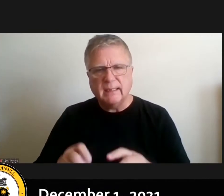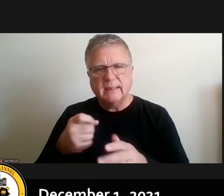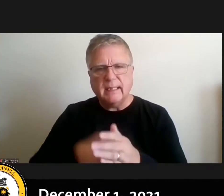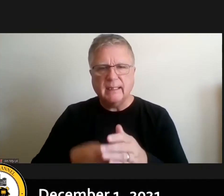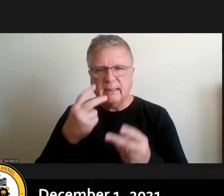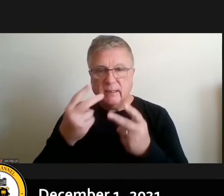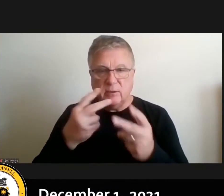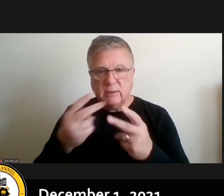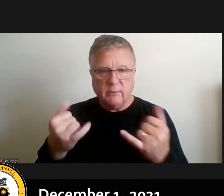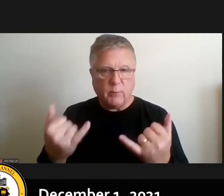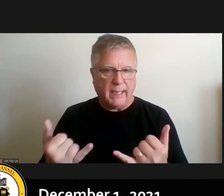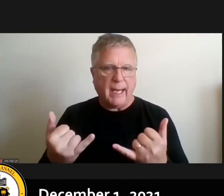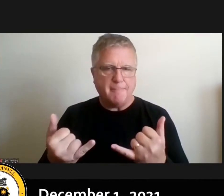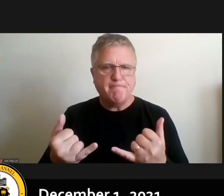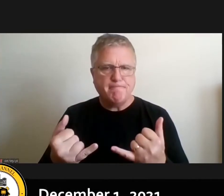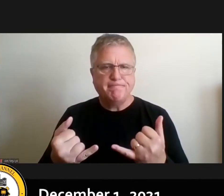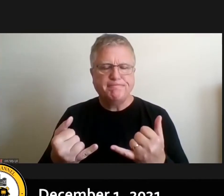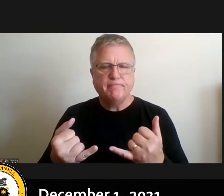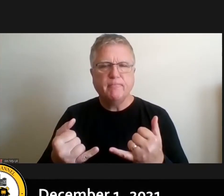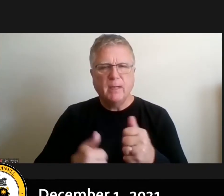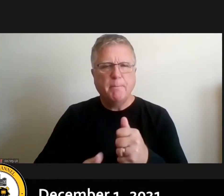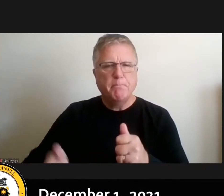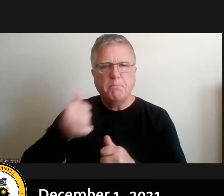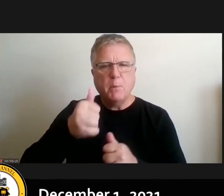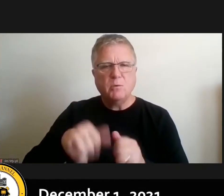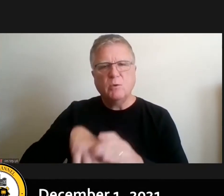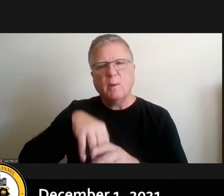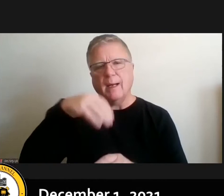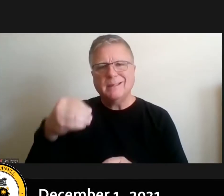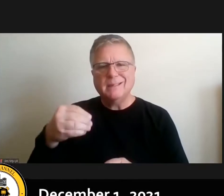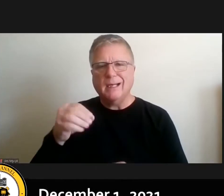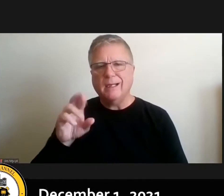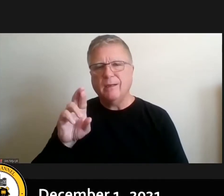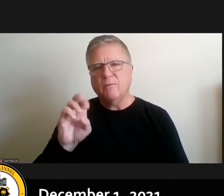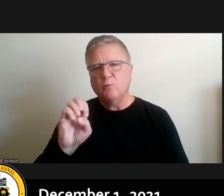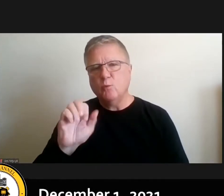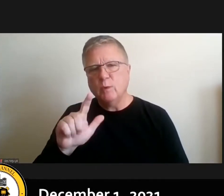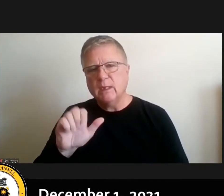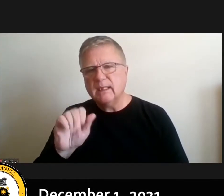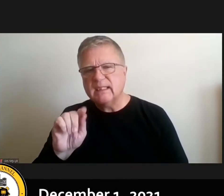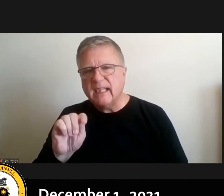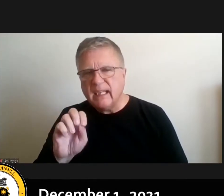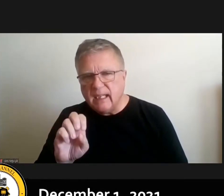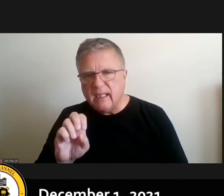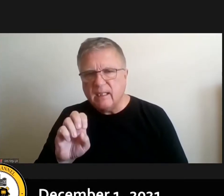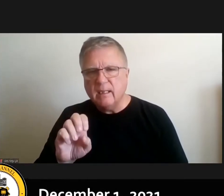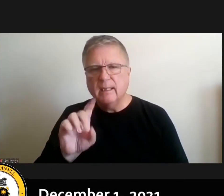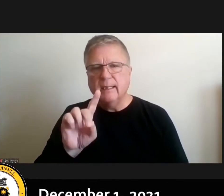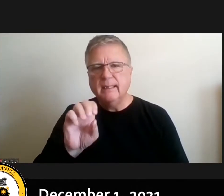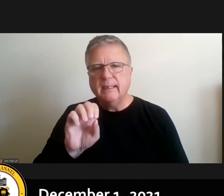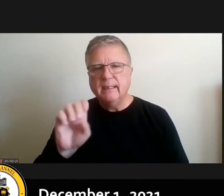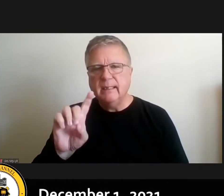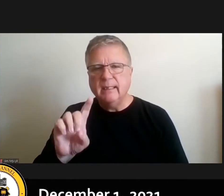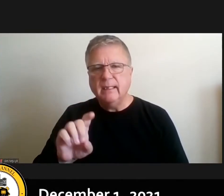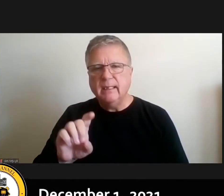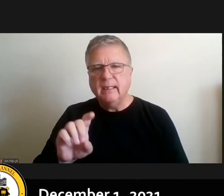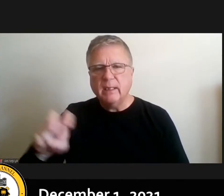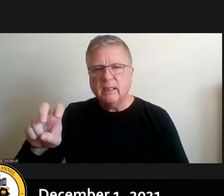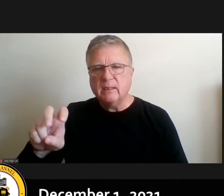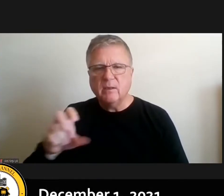they're most of the ones outside of you know like real estate and deed transfer and act 77